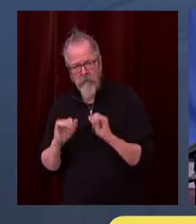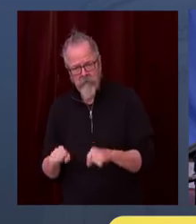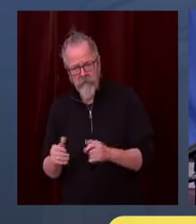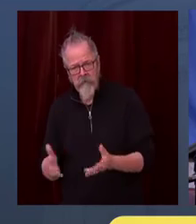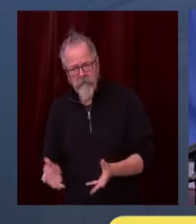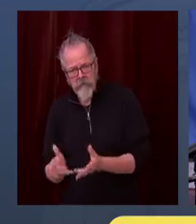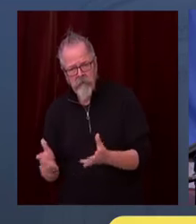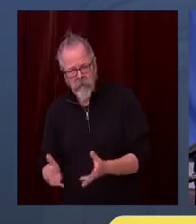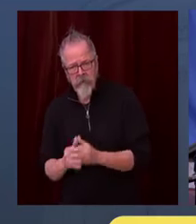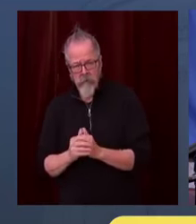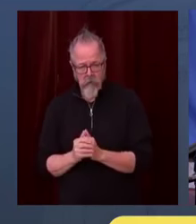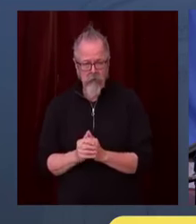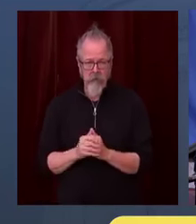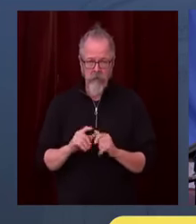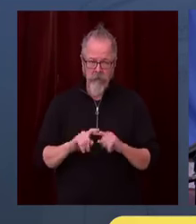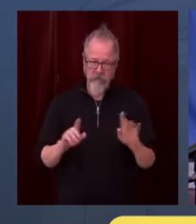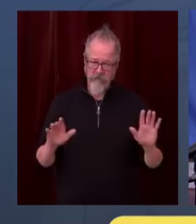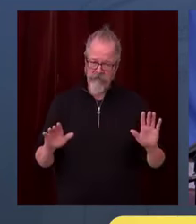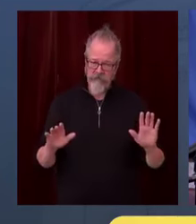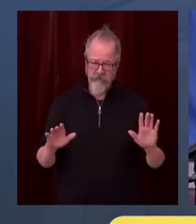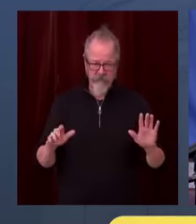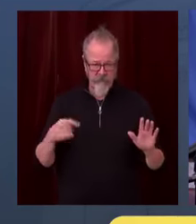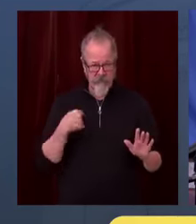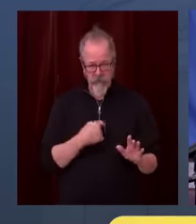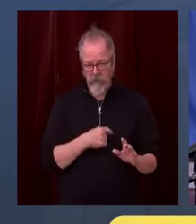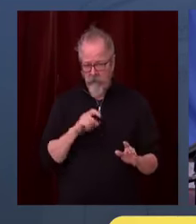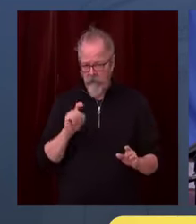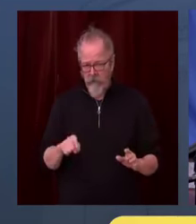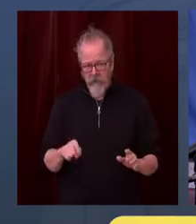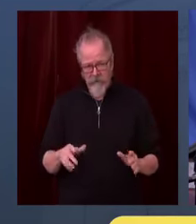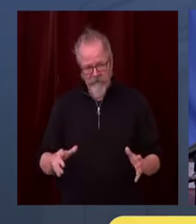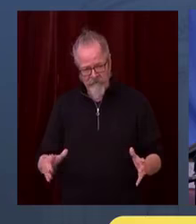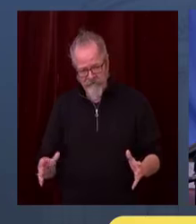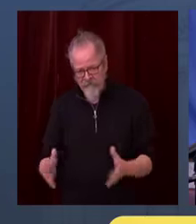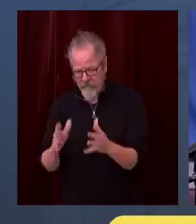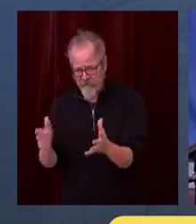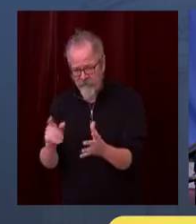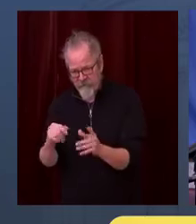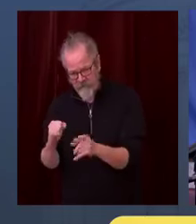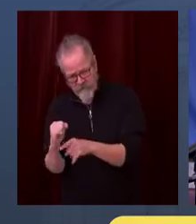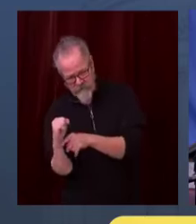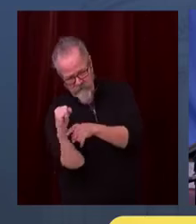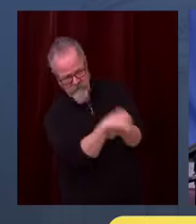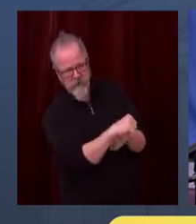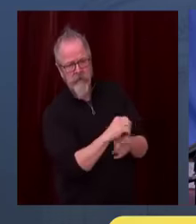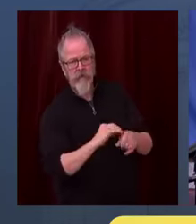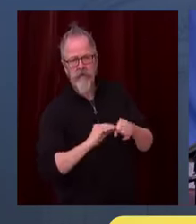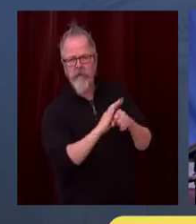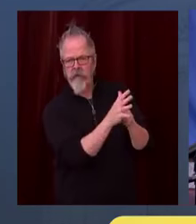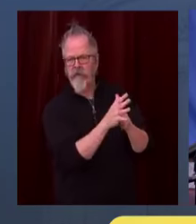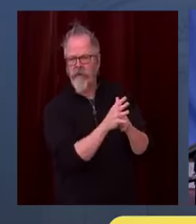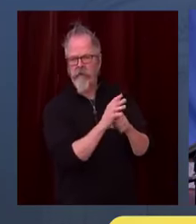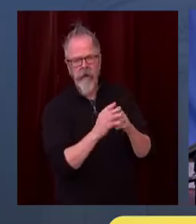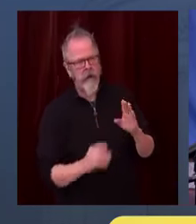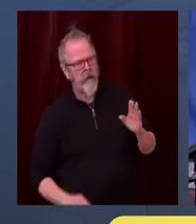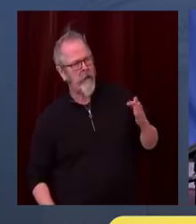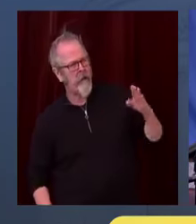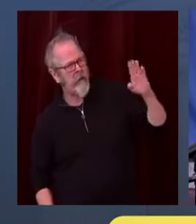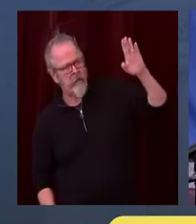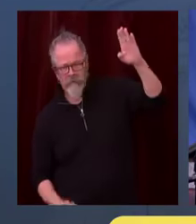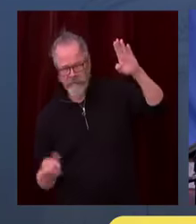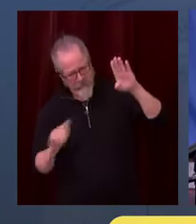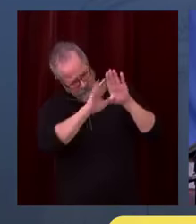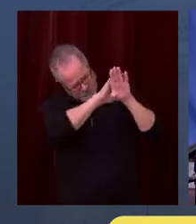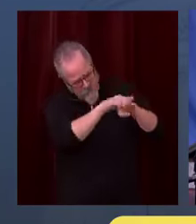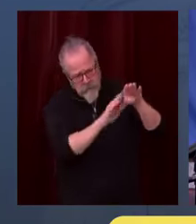K-12 education. That guidance and its recommendations will remain in place for now. We know child care is critical,